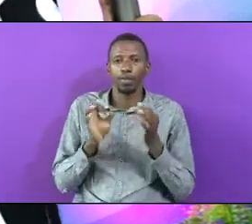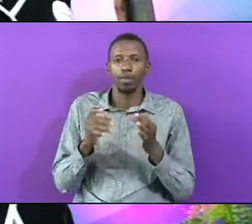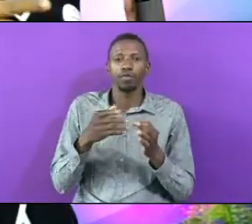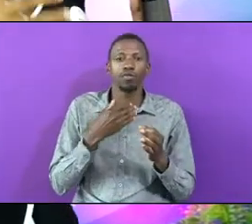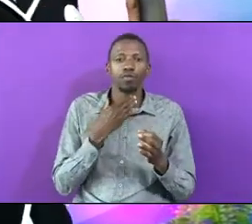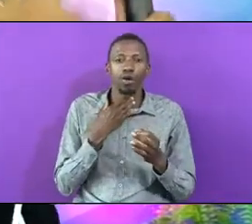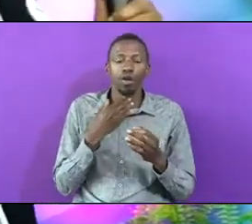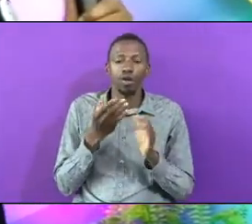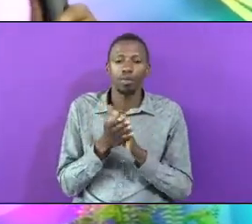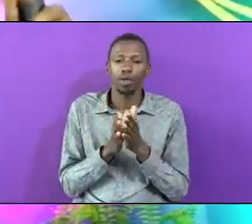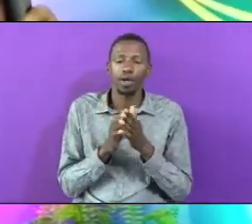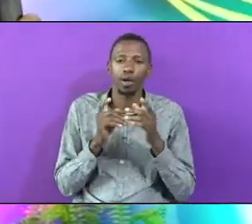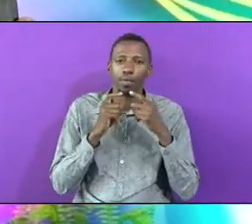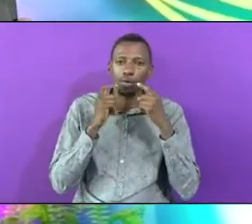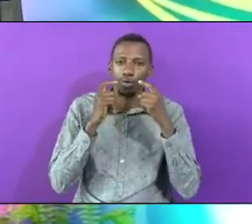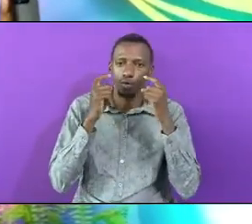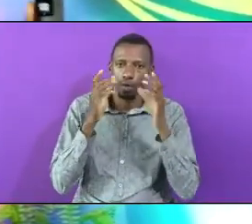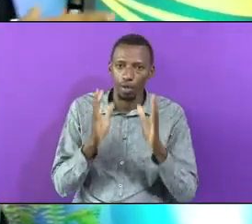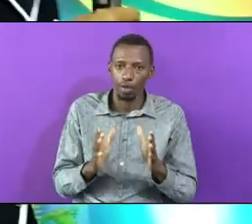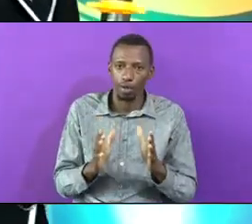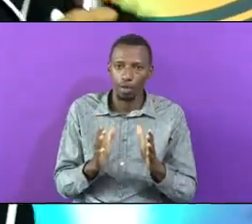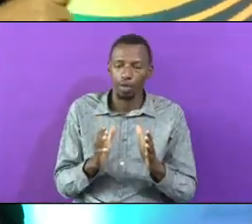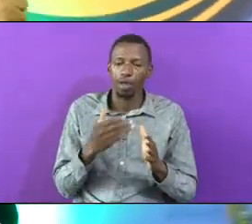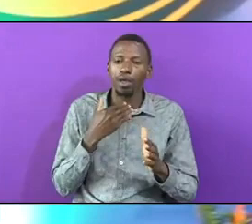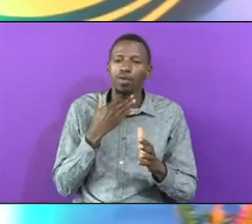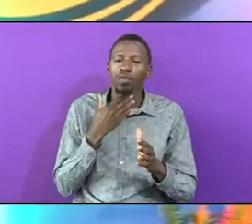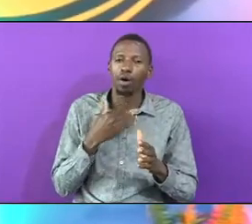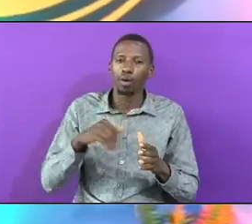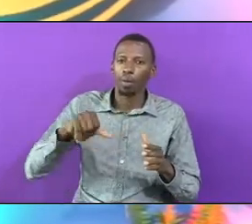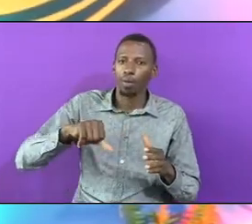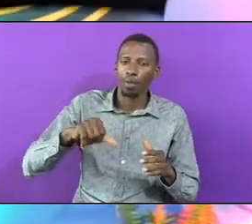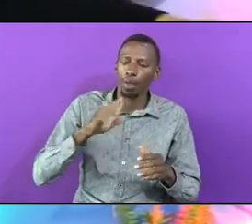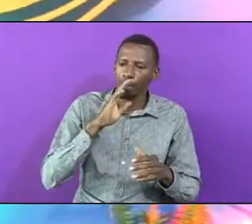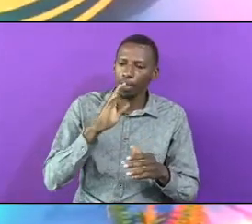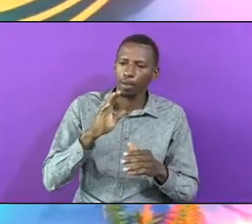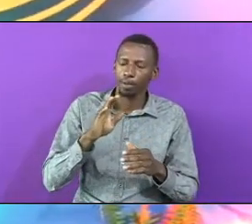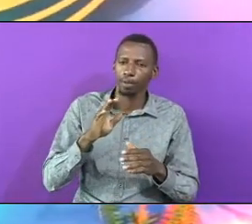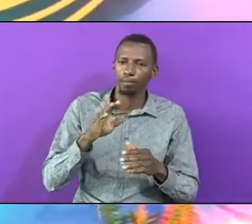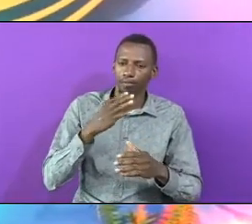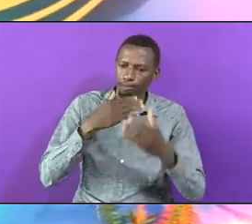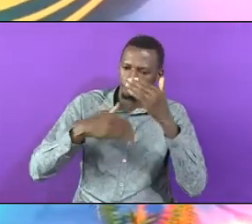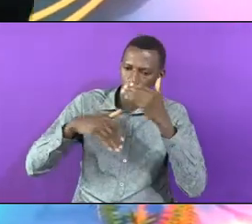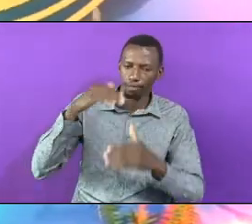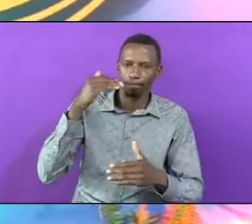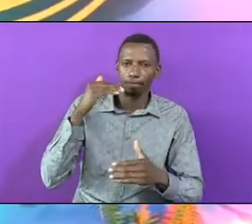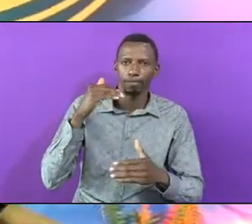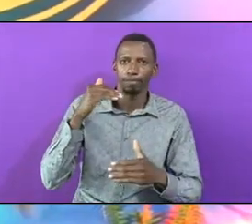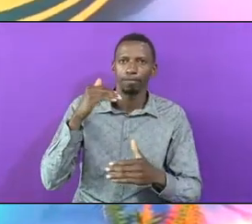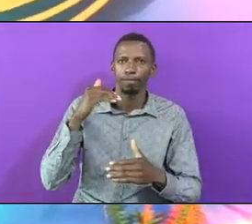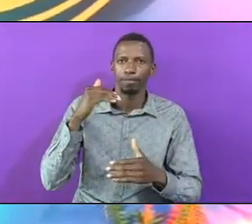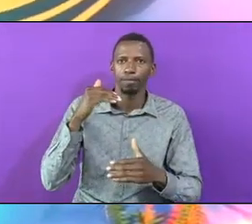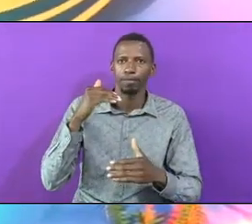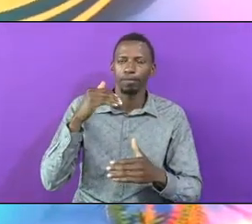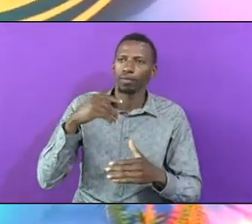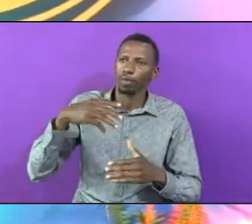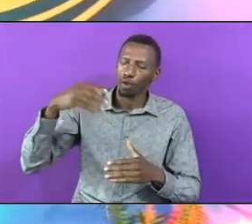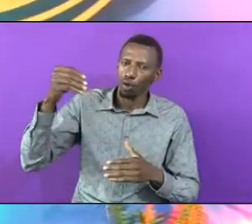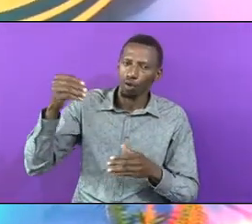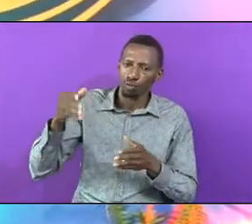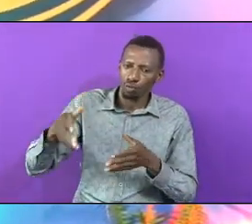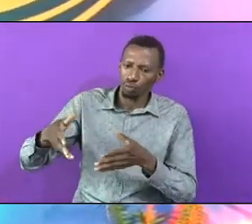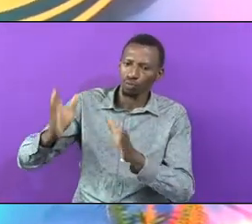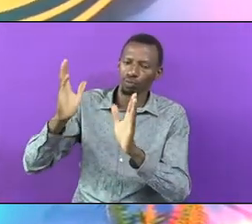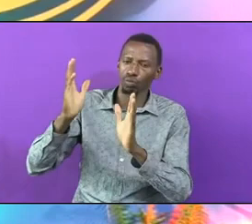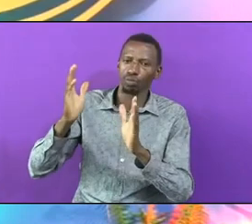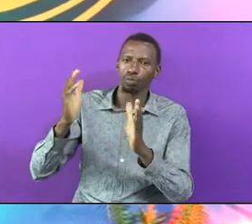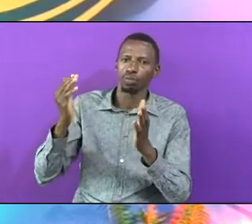If You Want To Be A Prostitute Be Professional About It Just Go In The Streets And Sleep With Women Will Not Ask You Go There And